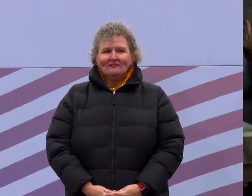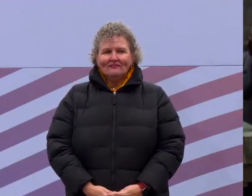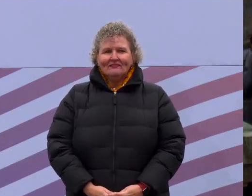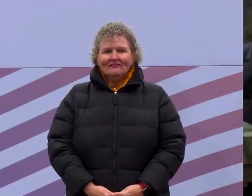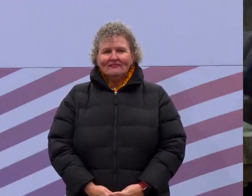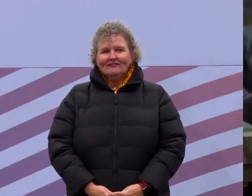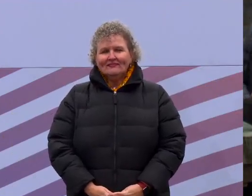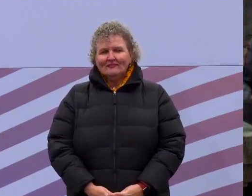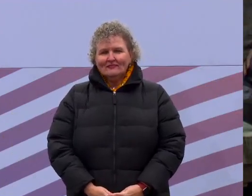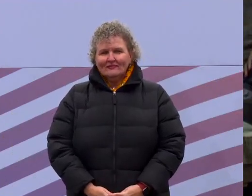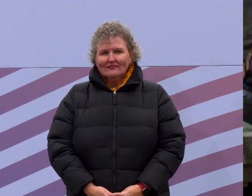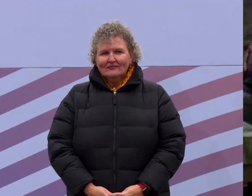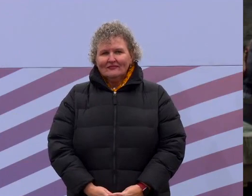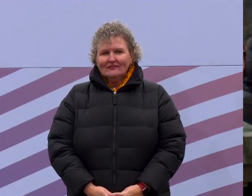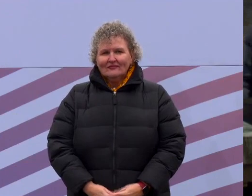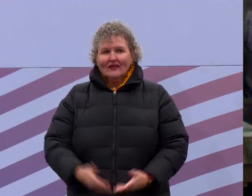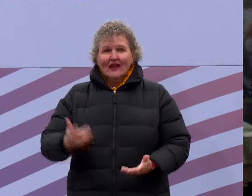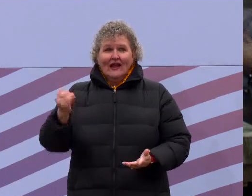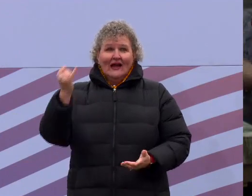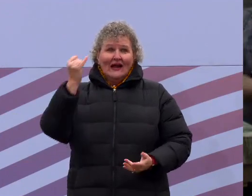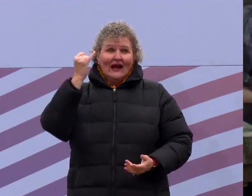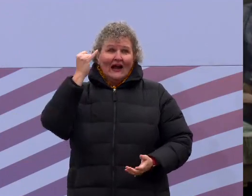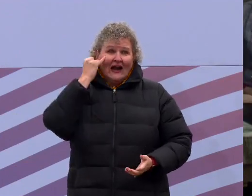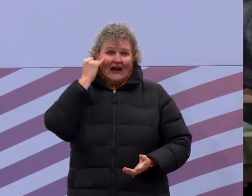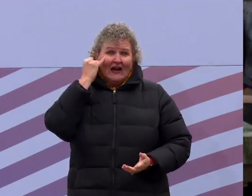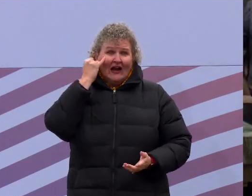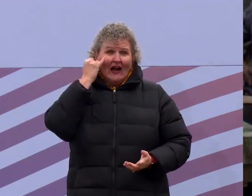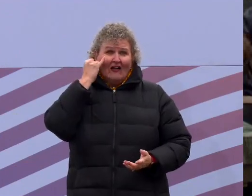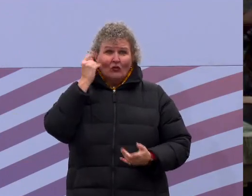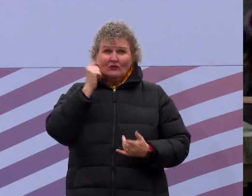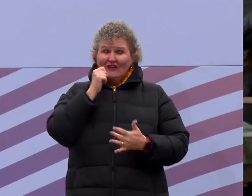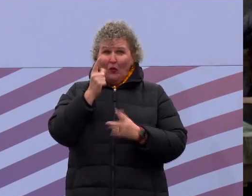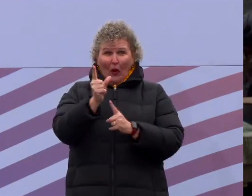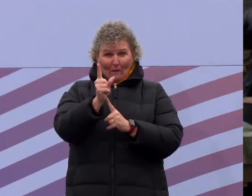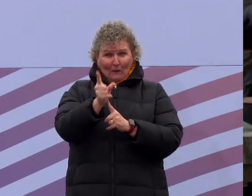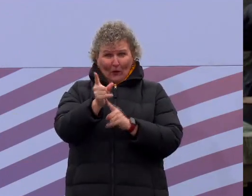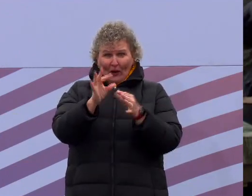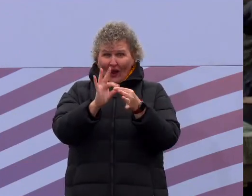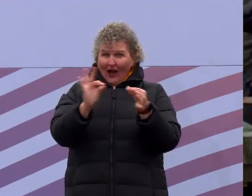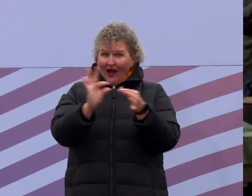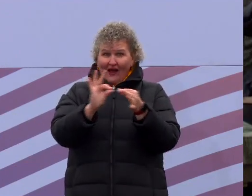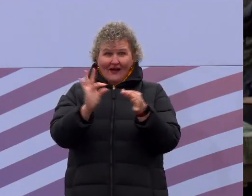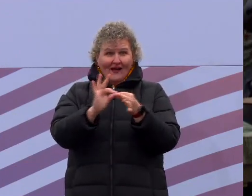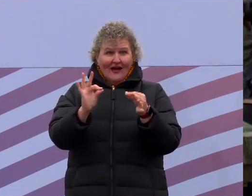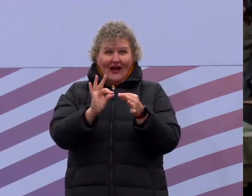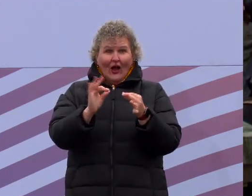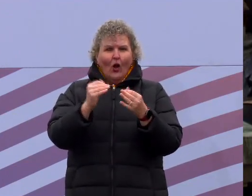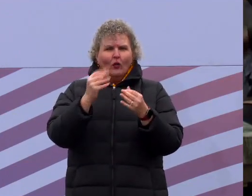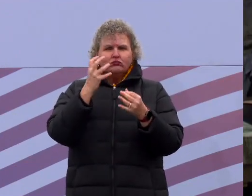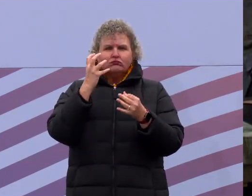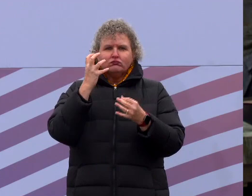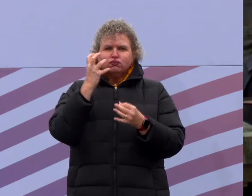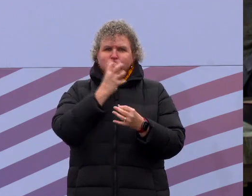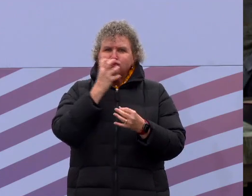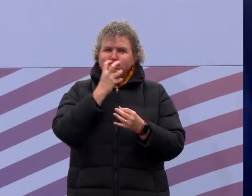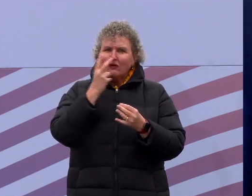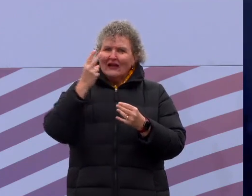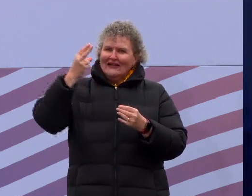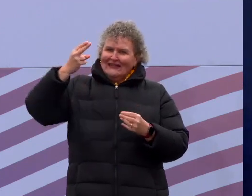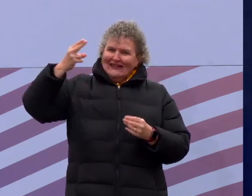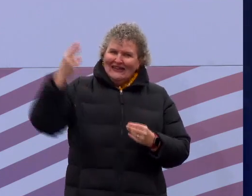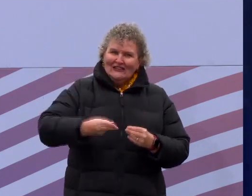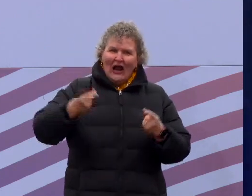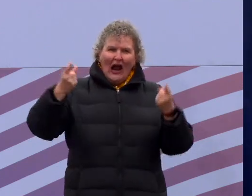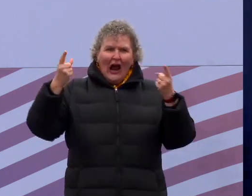I would be remiss if I didn't take a moment to acknowledge the historic nature of my swearing in as Pennsylvania's Lieutenant Governor.